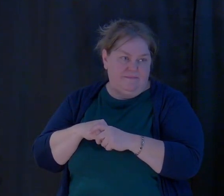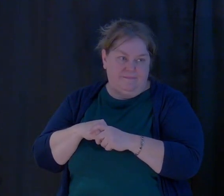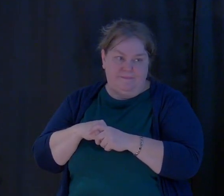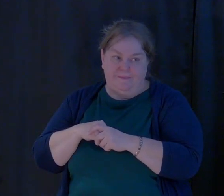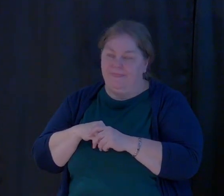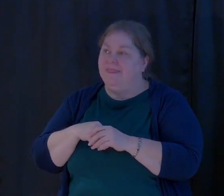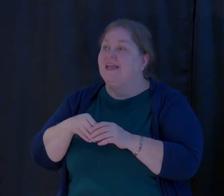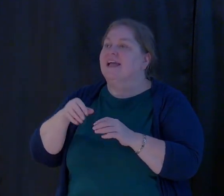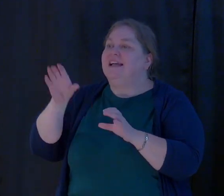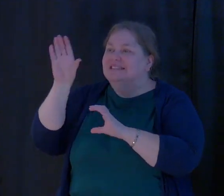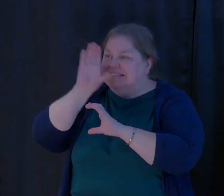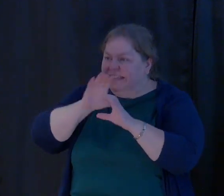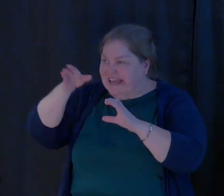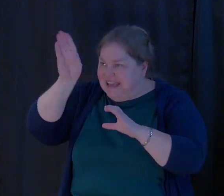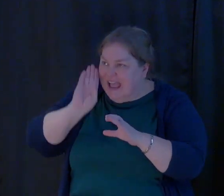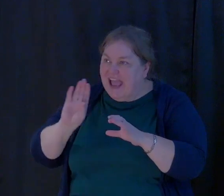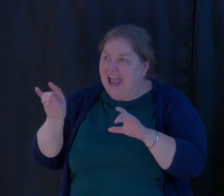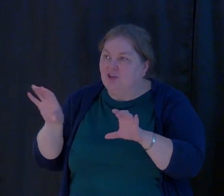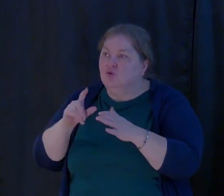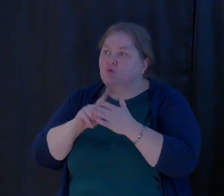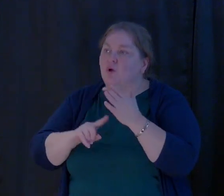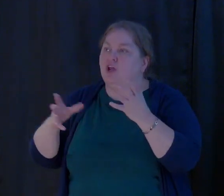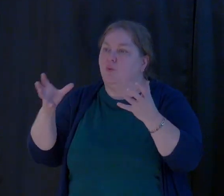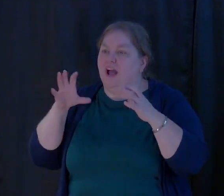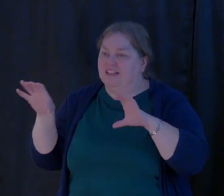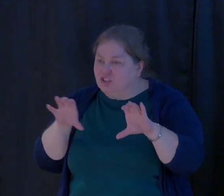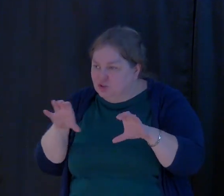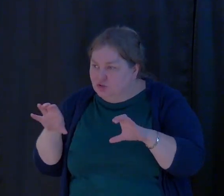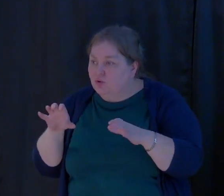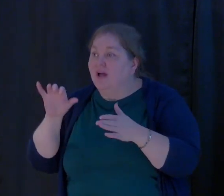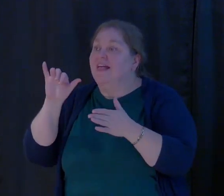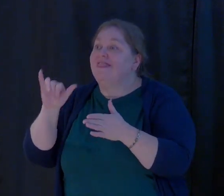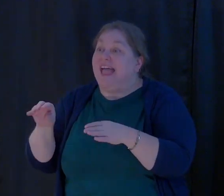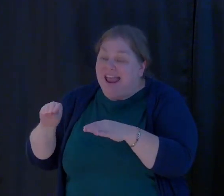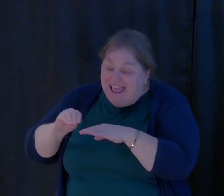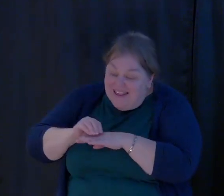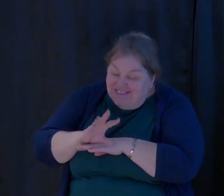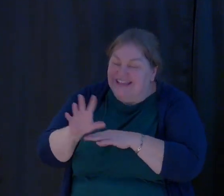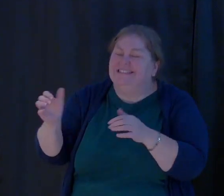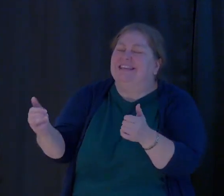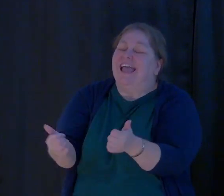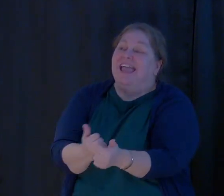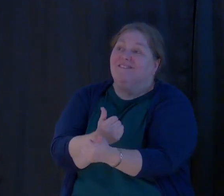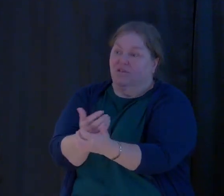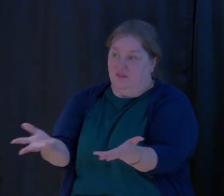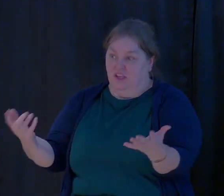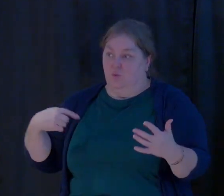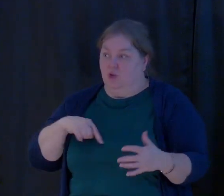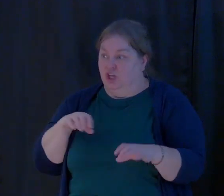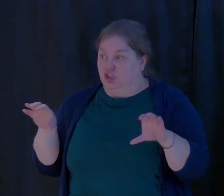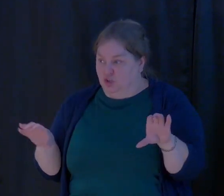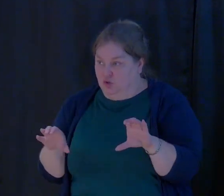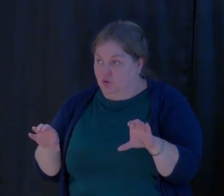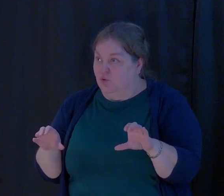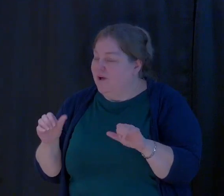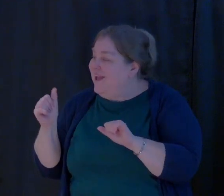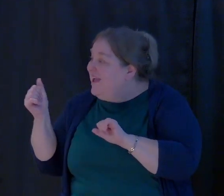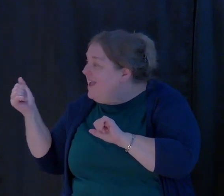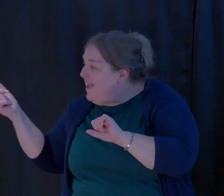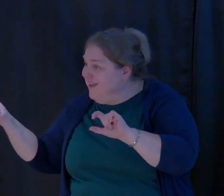Seeking God and doing what he wants us to do affects us everything that we do. everybody,